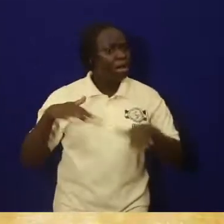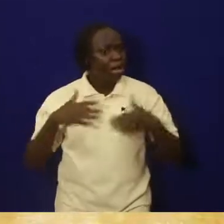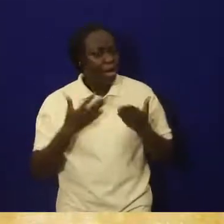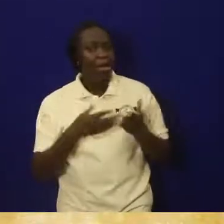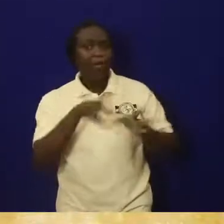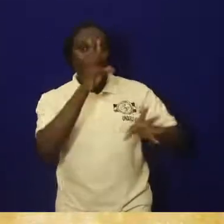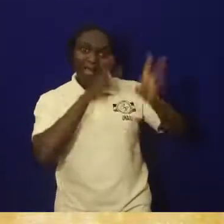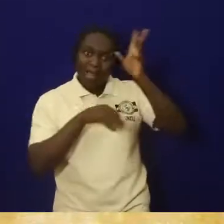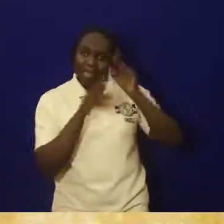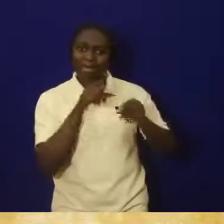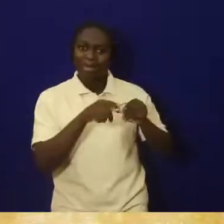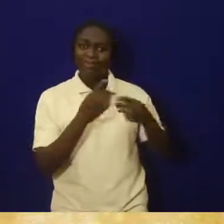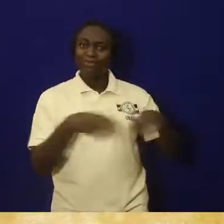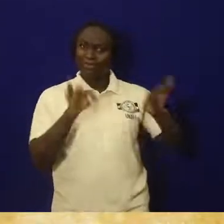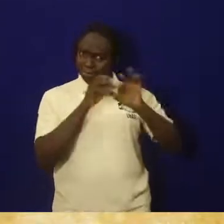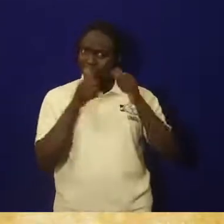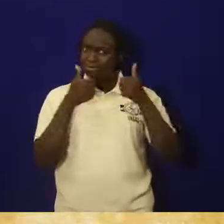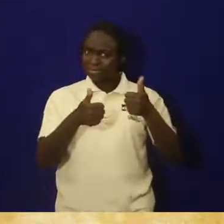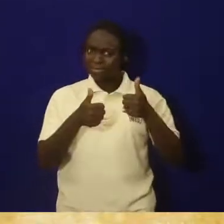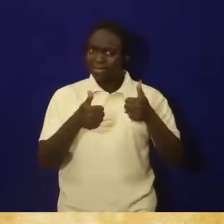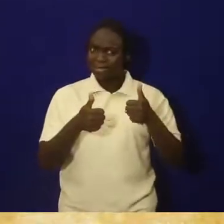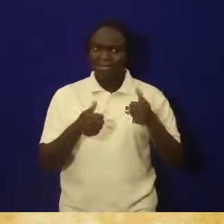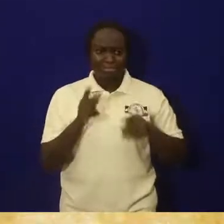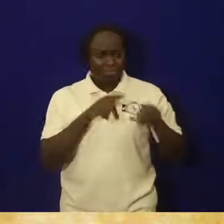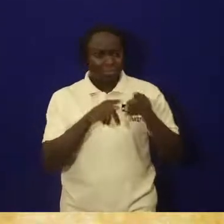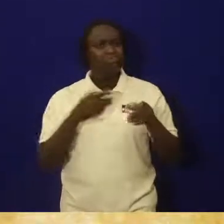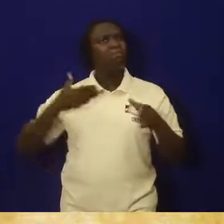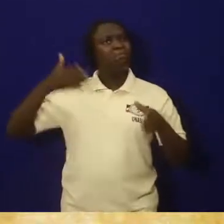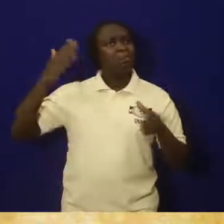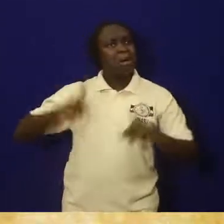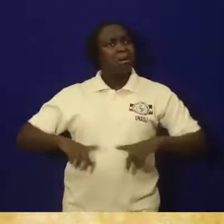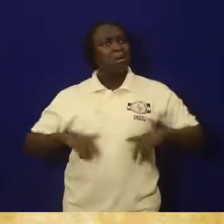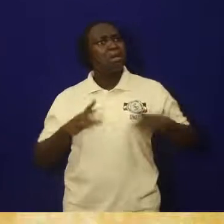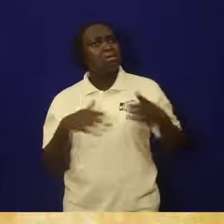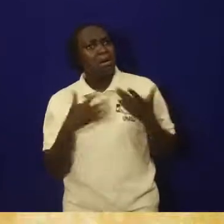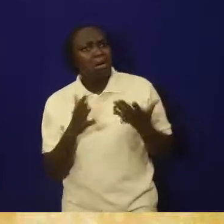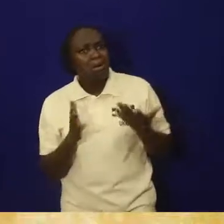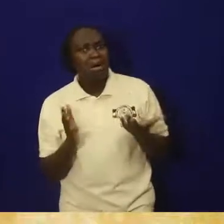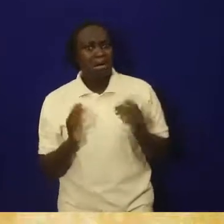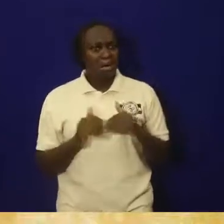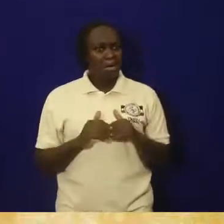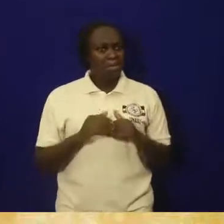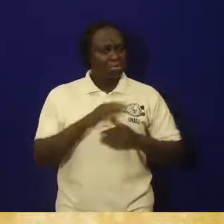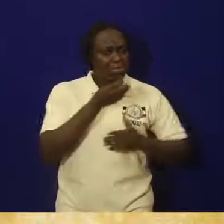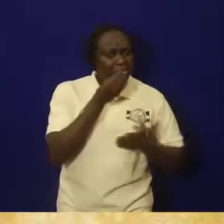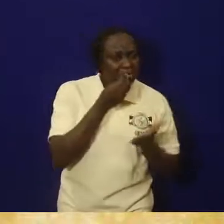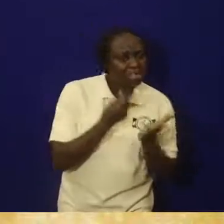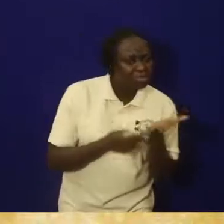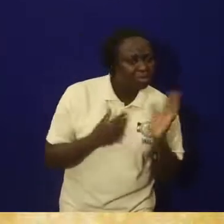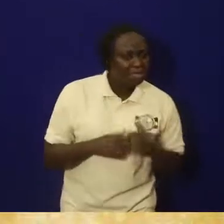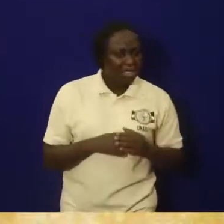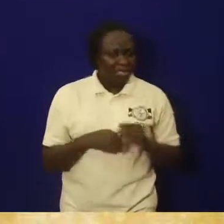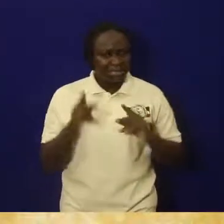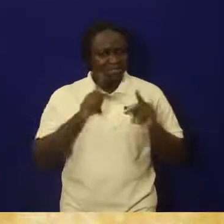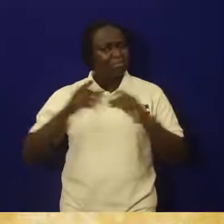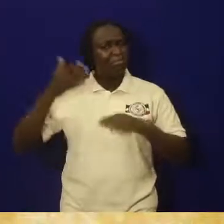how the people lived their lives a long ago. What did they eat? What